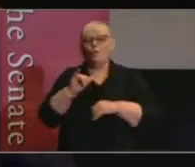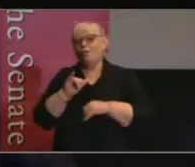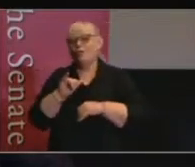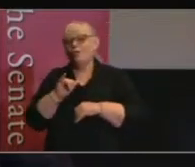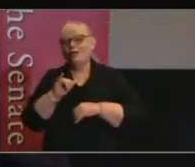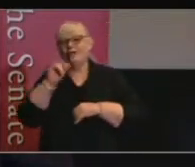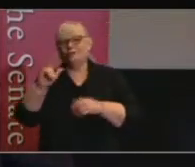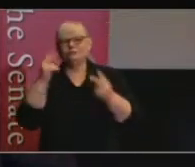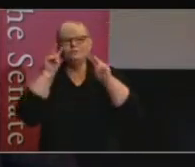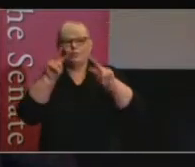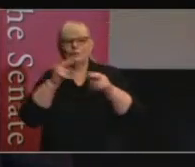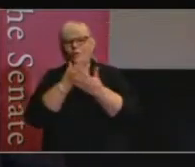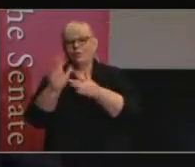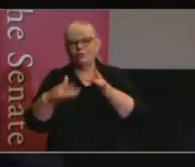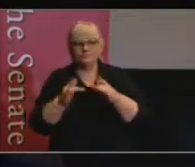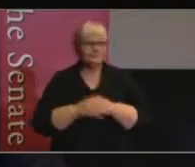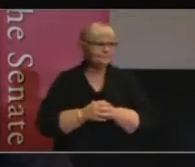those of you who are viewing online.